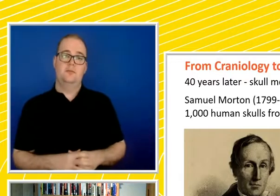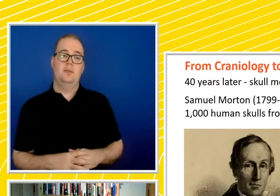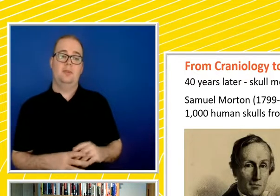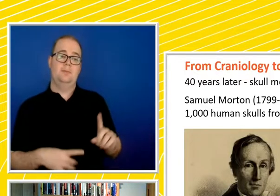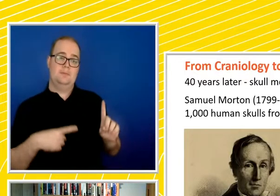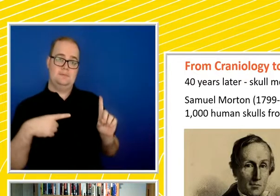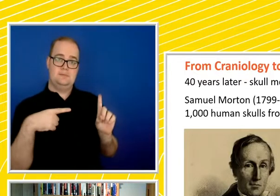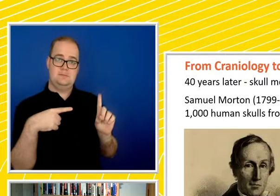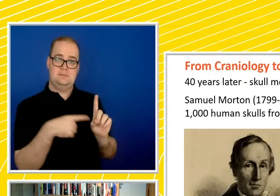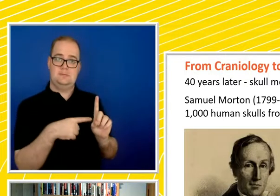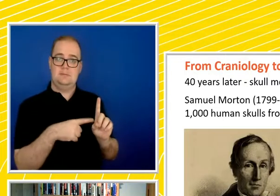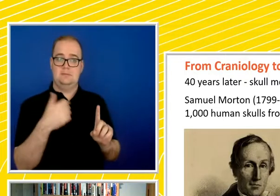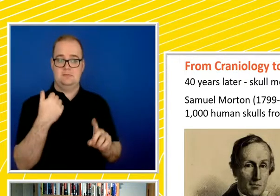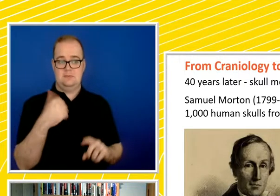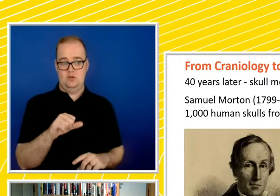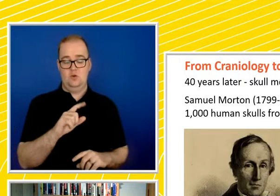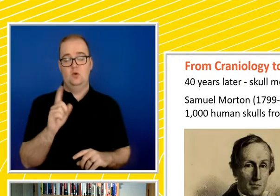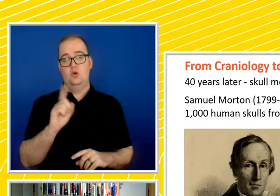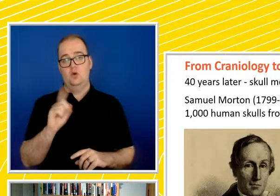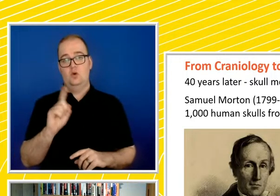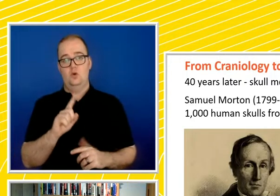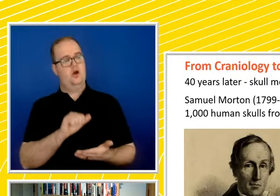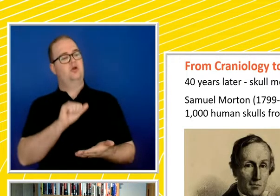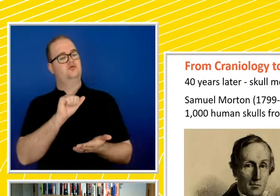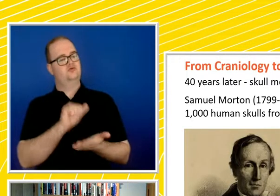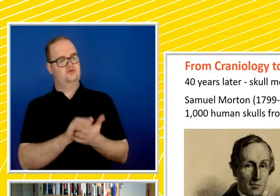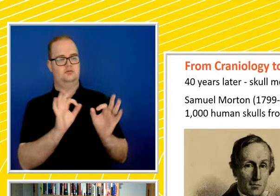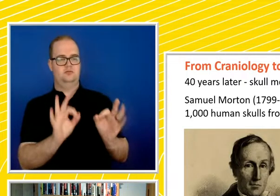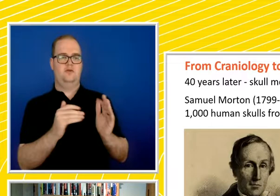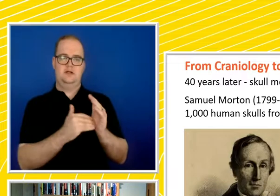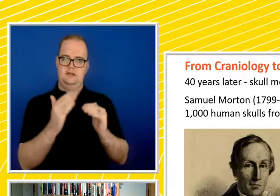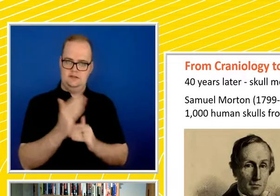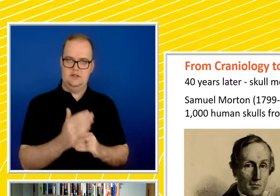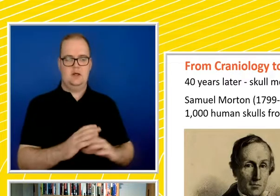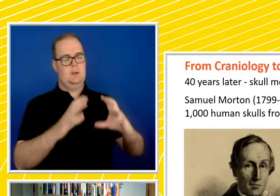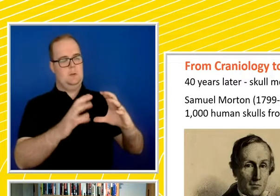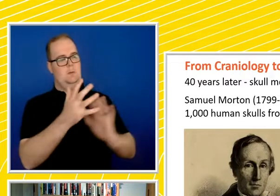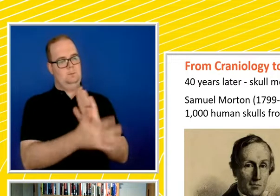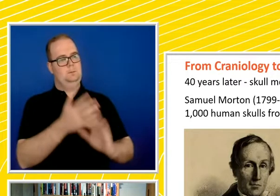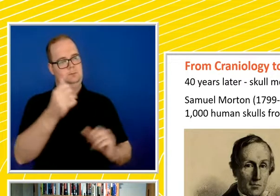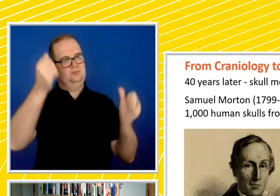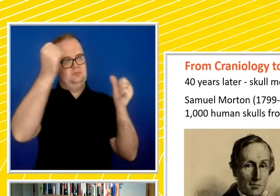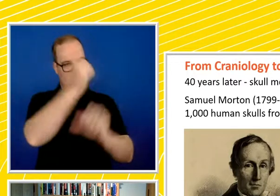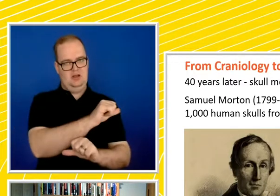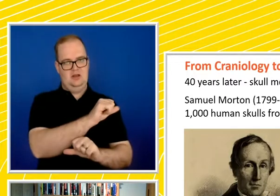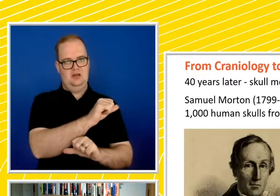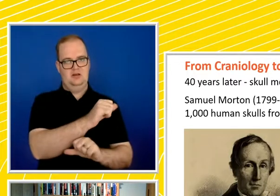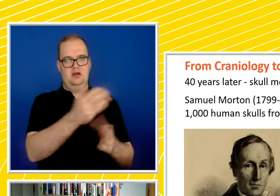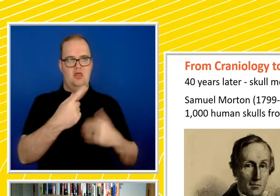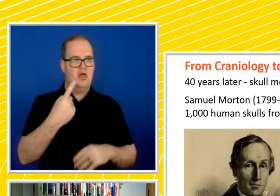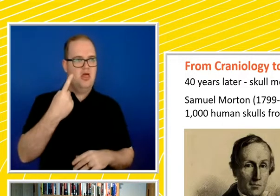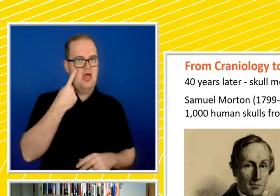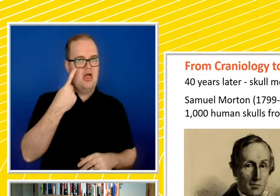it's an ideal size and weighs and determines the cubic capacity. Then he looks for a natural,